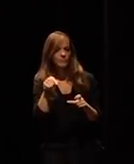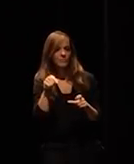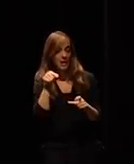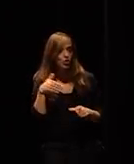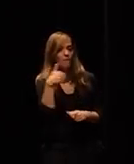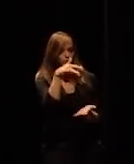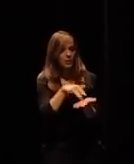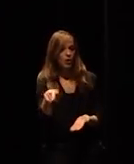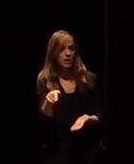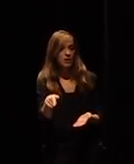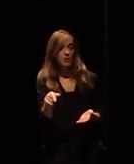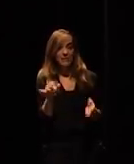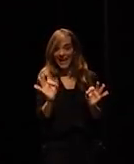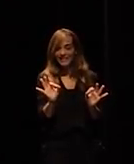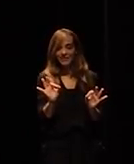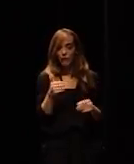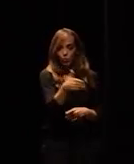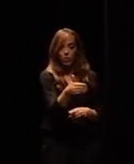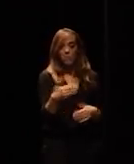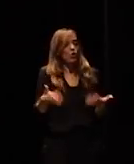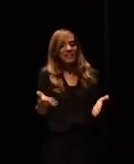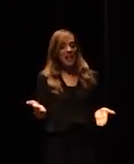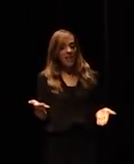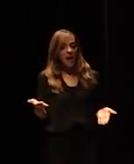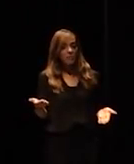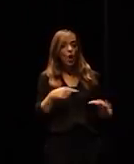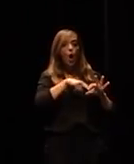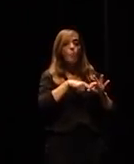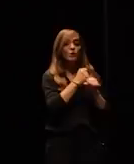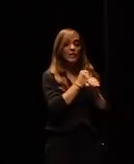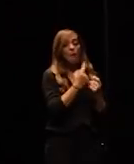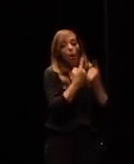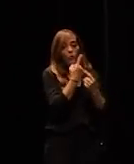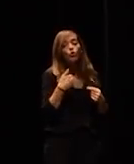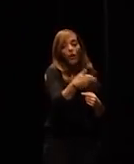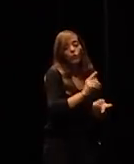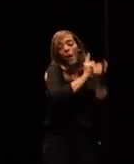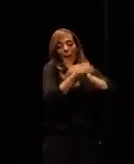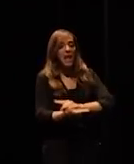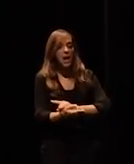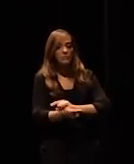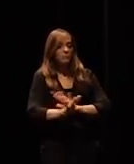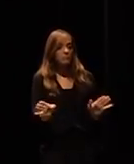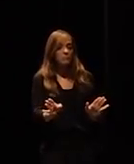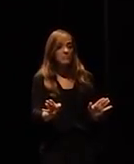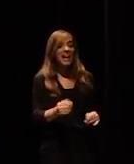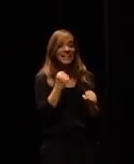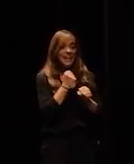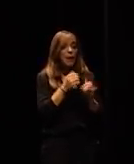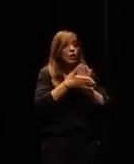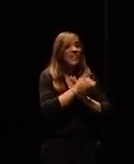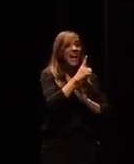it just means you change your job if your job is 100% routine you are in deep trouble